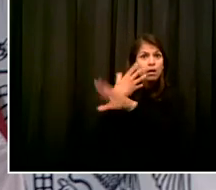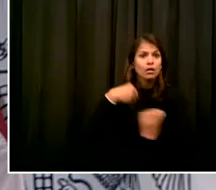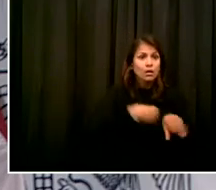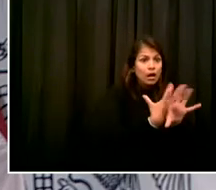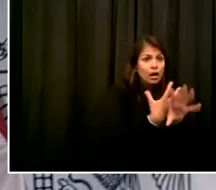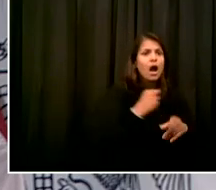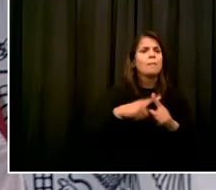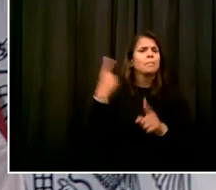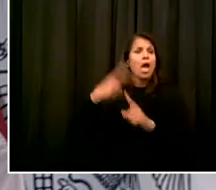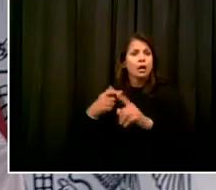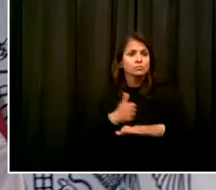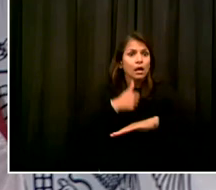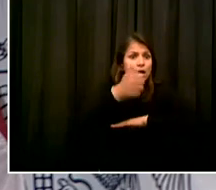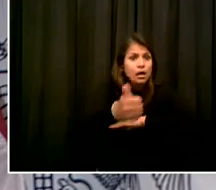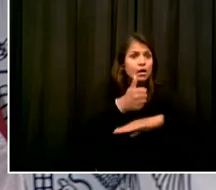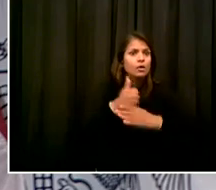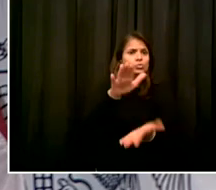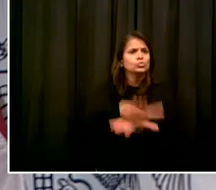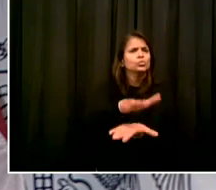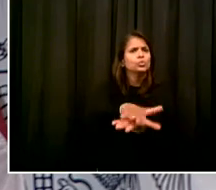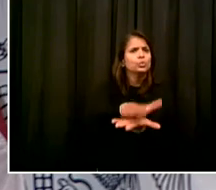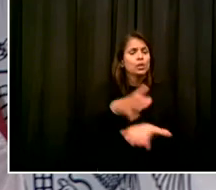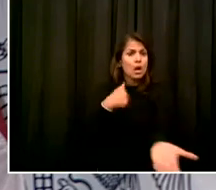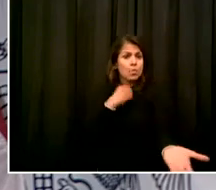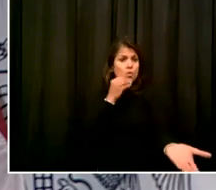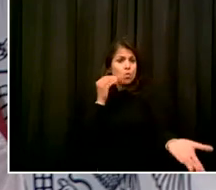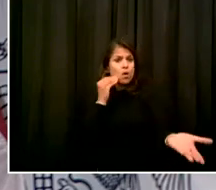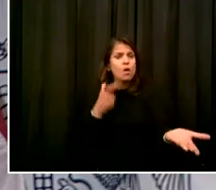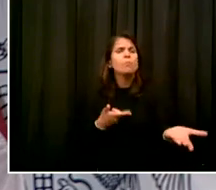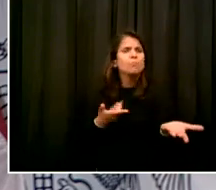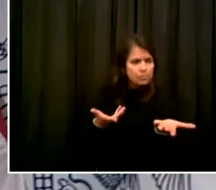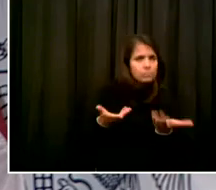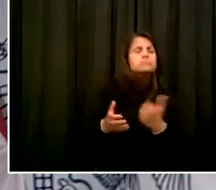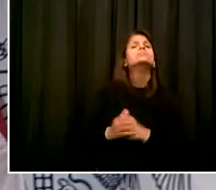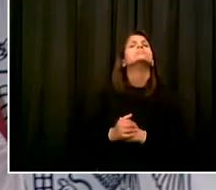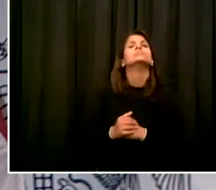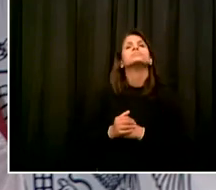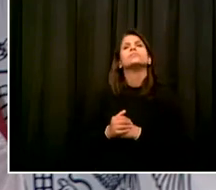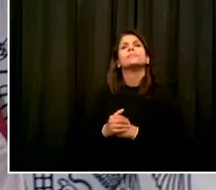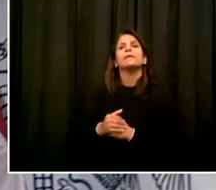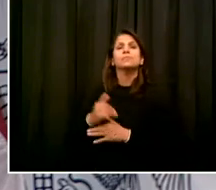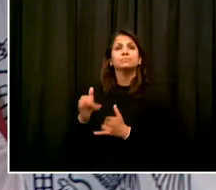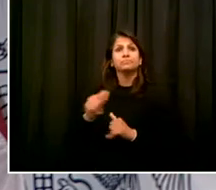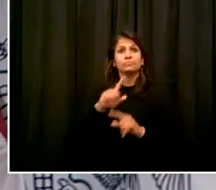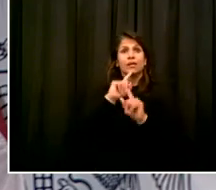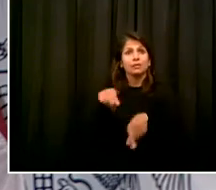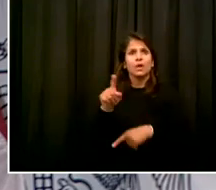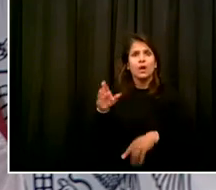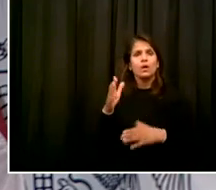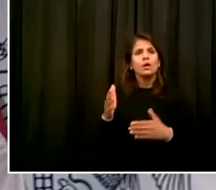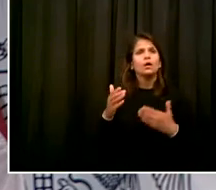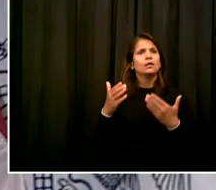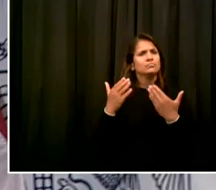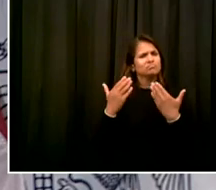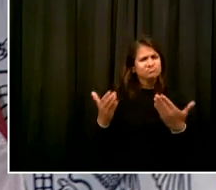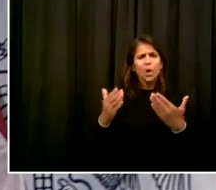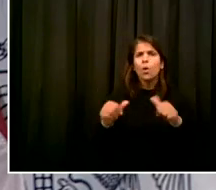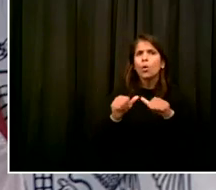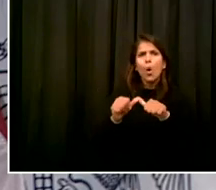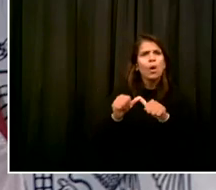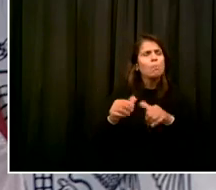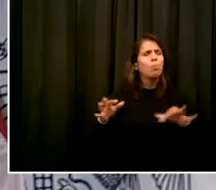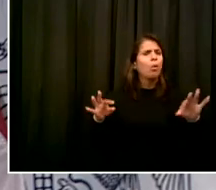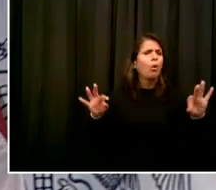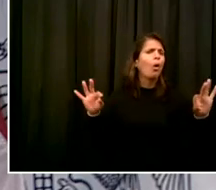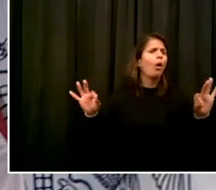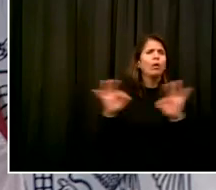of things is we start immediately, but it is ongoing by definition. It's constantly crucial and there's no profession